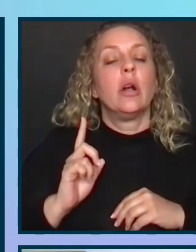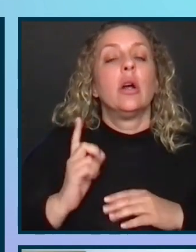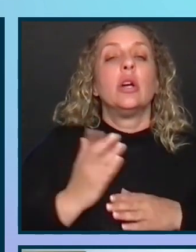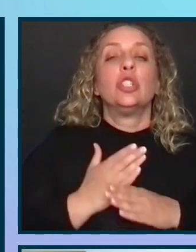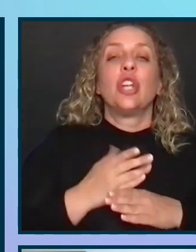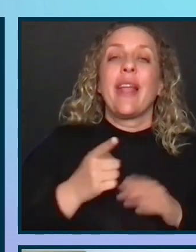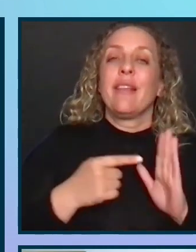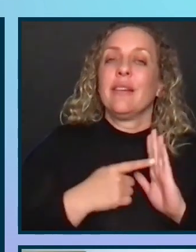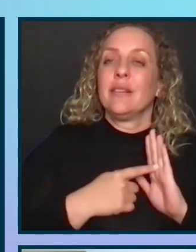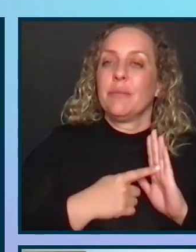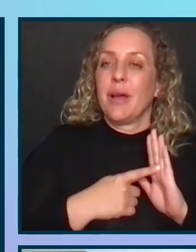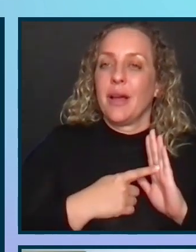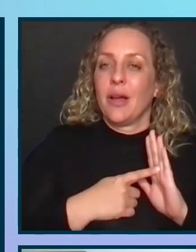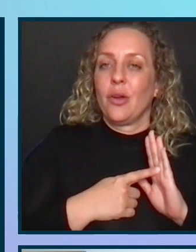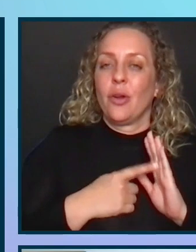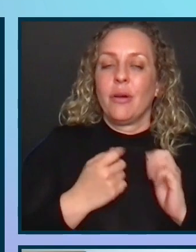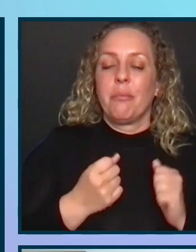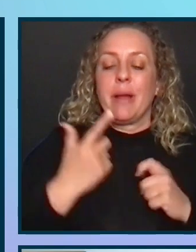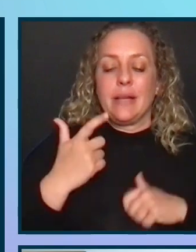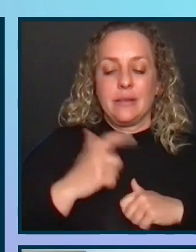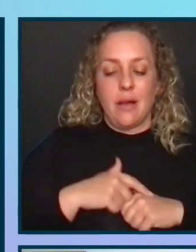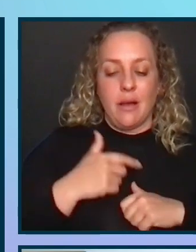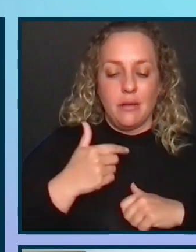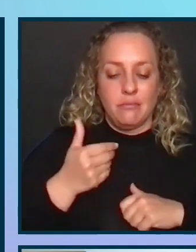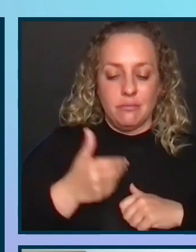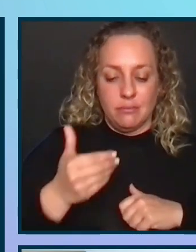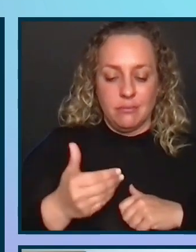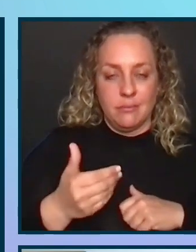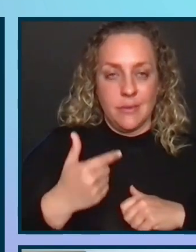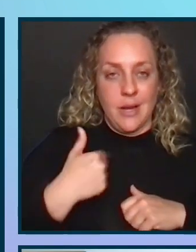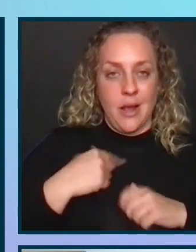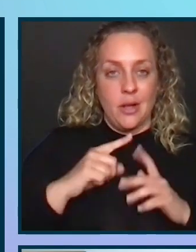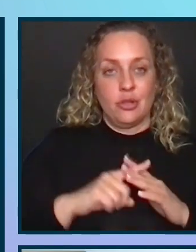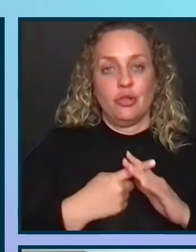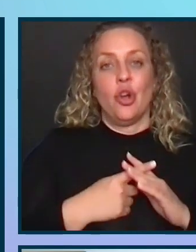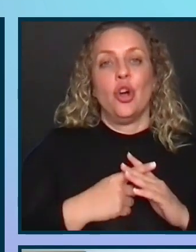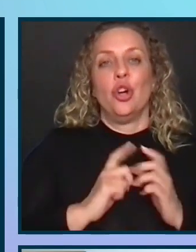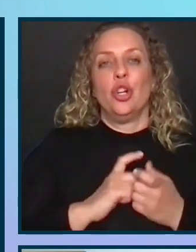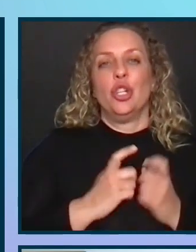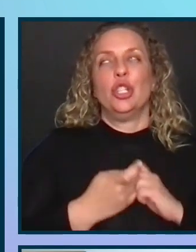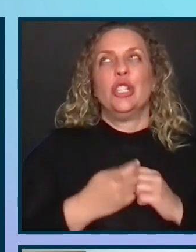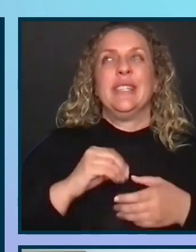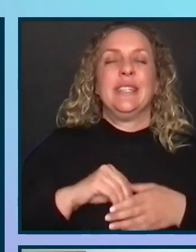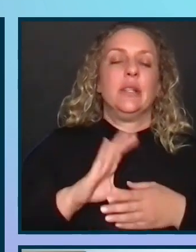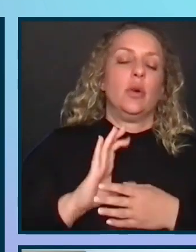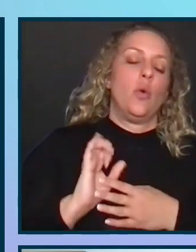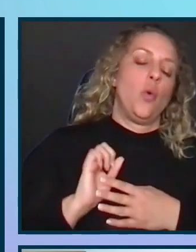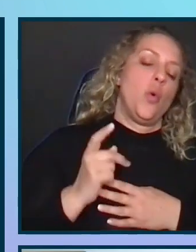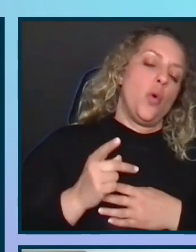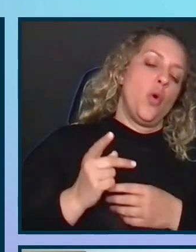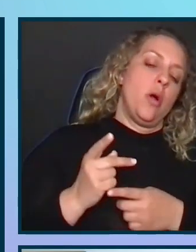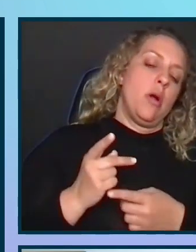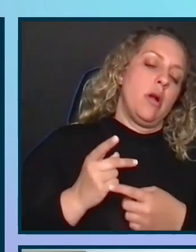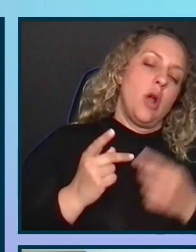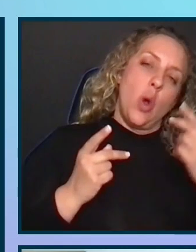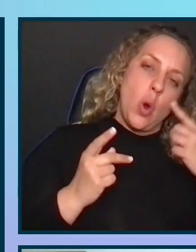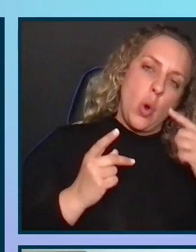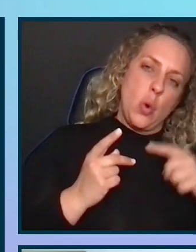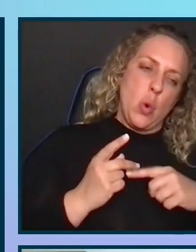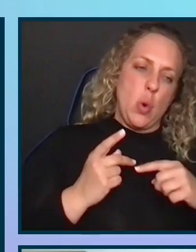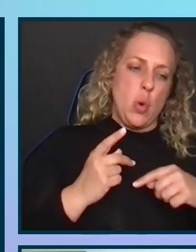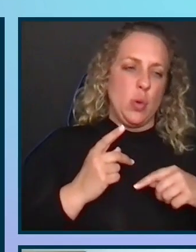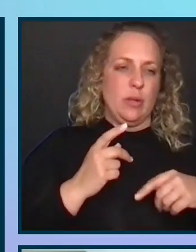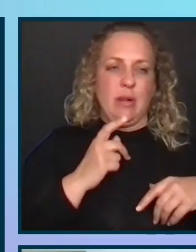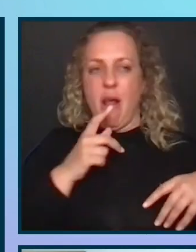model with you is because many times I started a change somewhere in the corporation and noticed it really wasn't taking